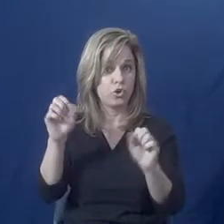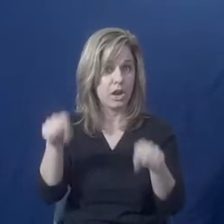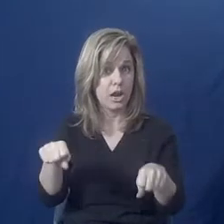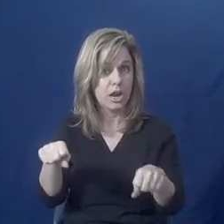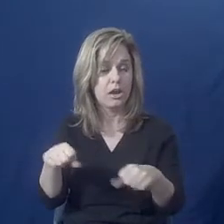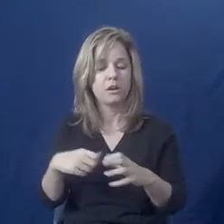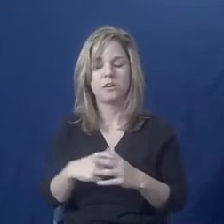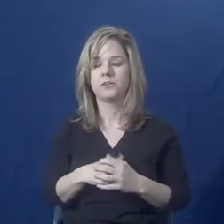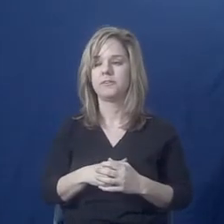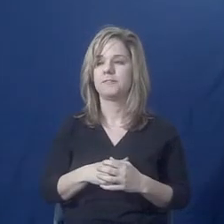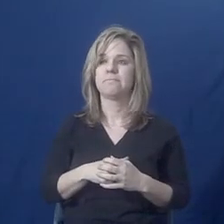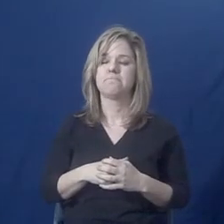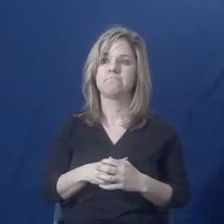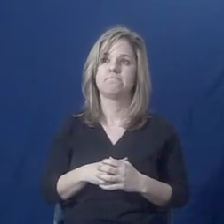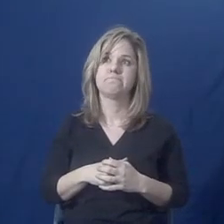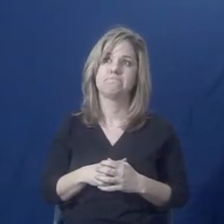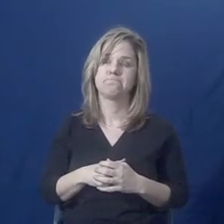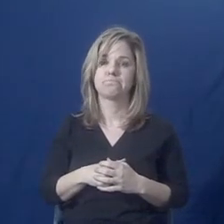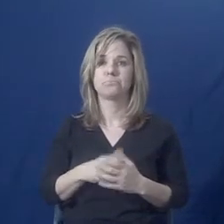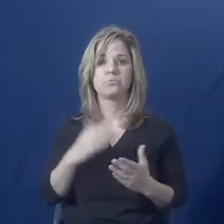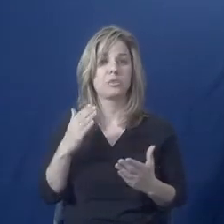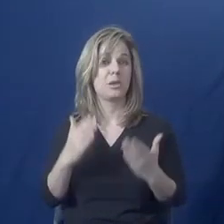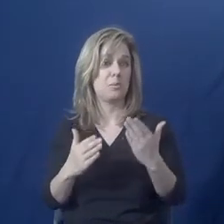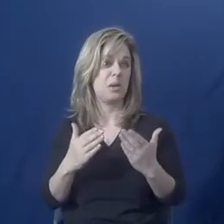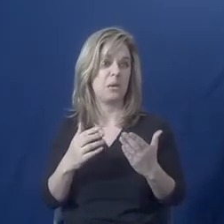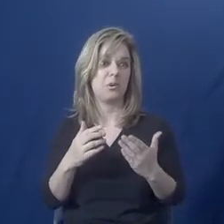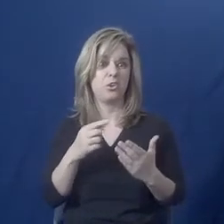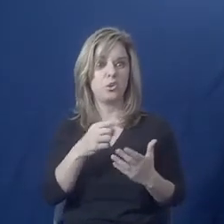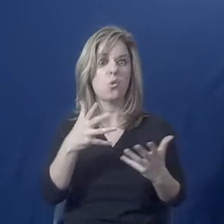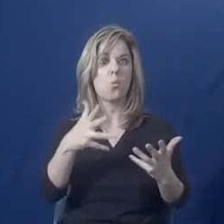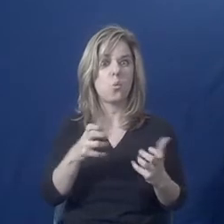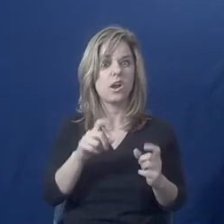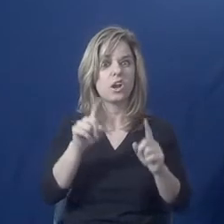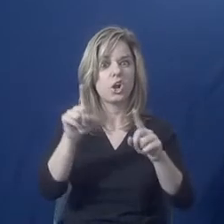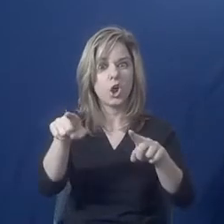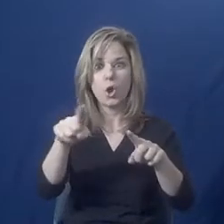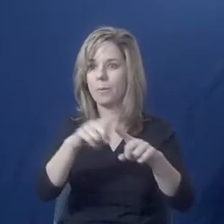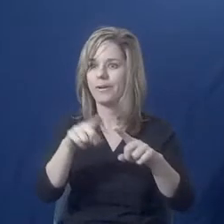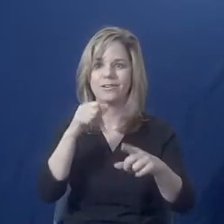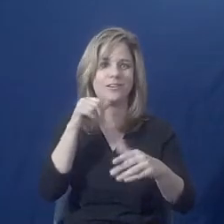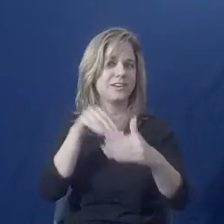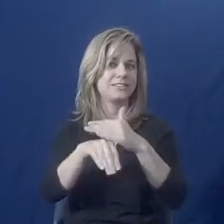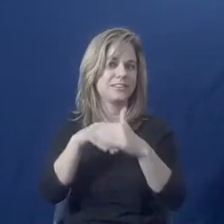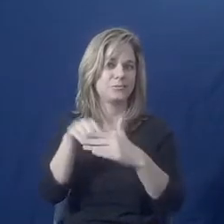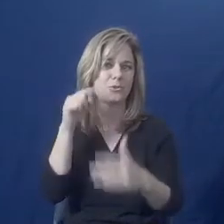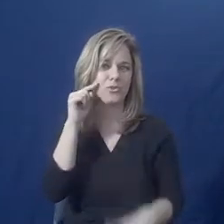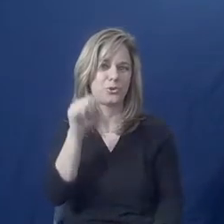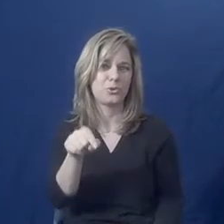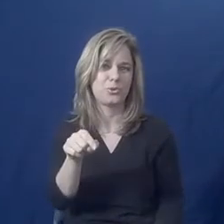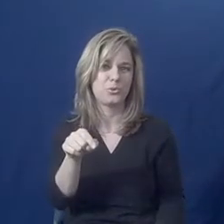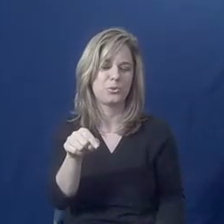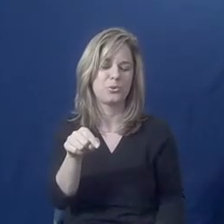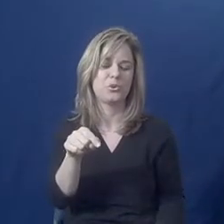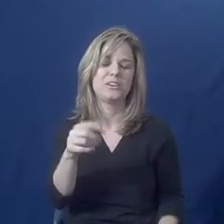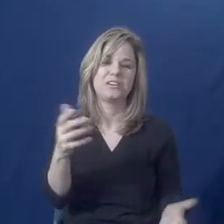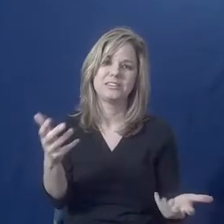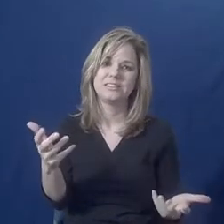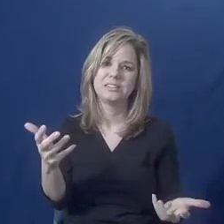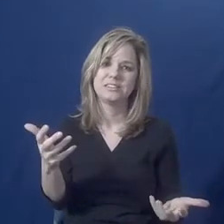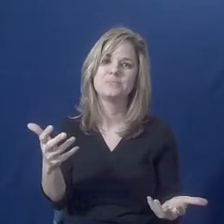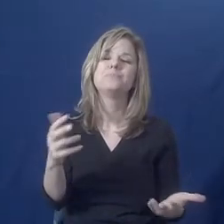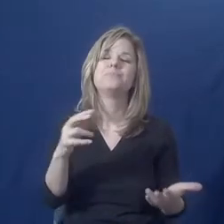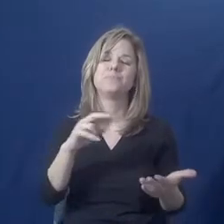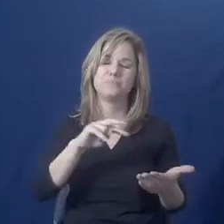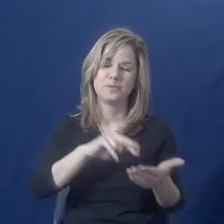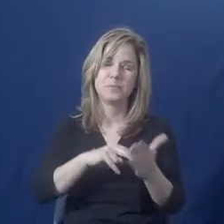There may be a place that you want to go, but that's not accessible for you. And so you may need to come up with an